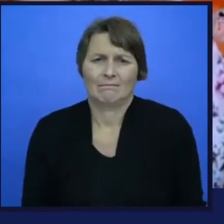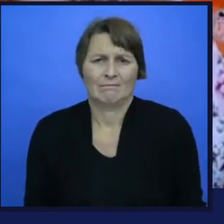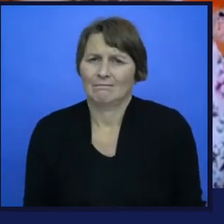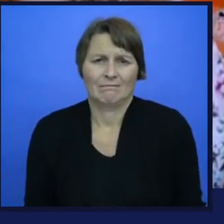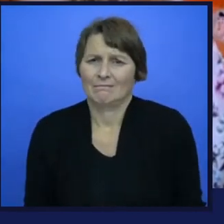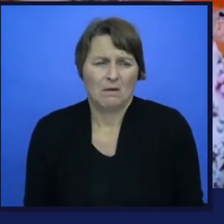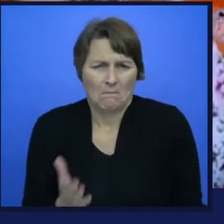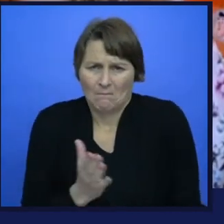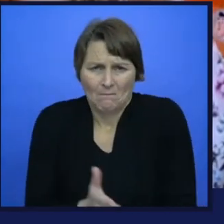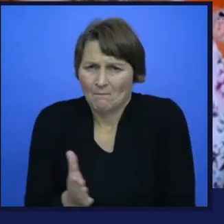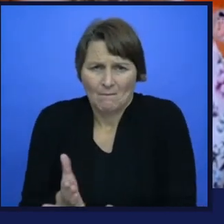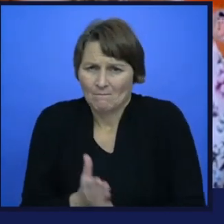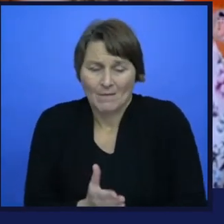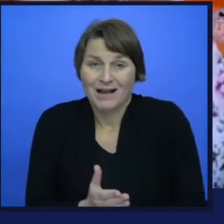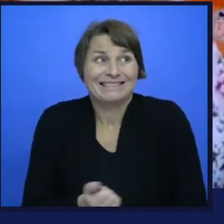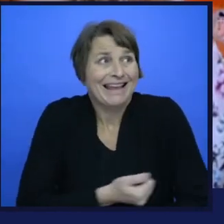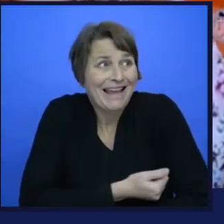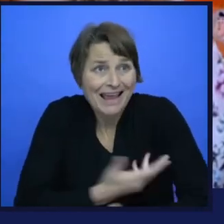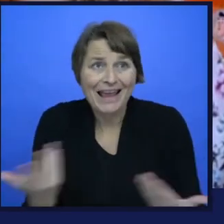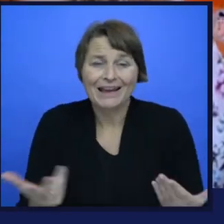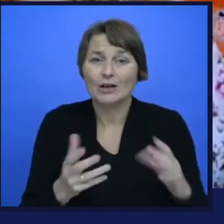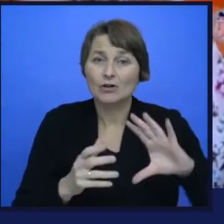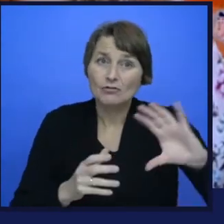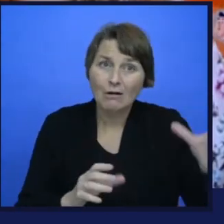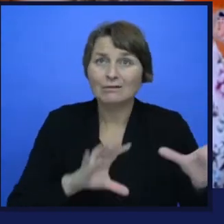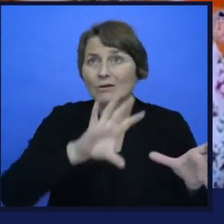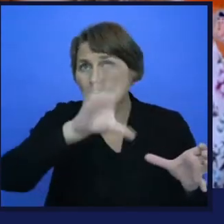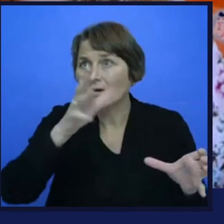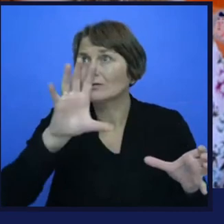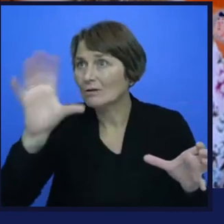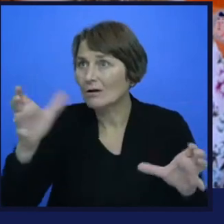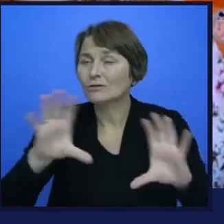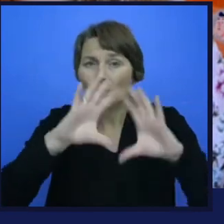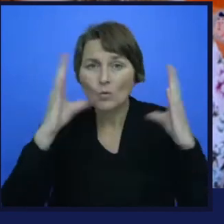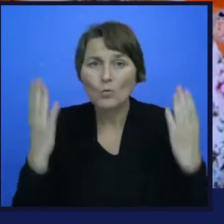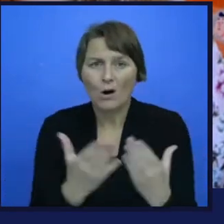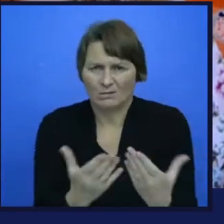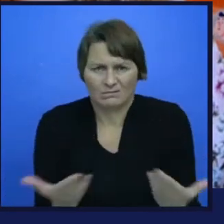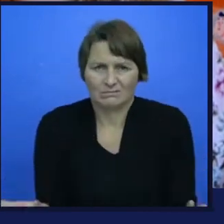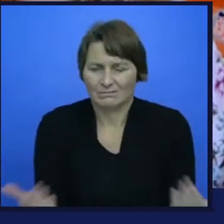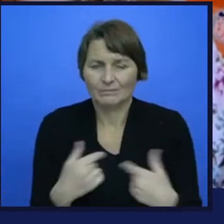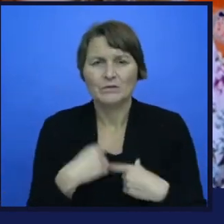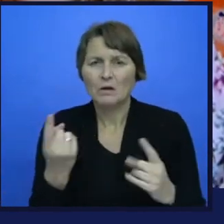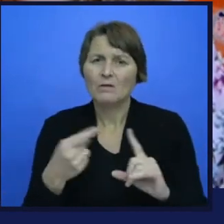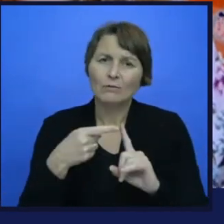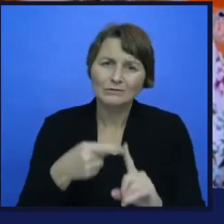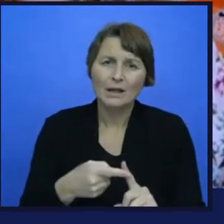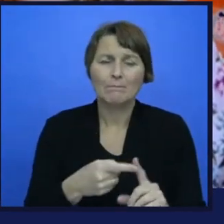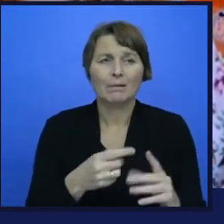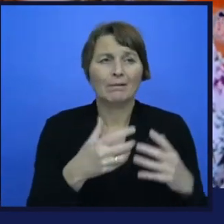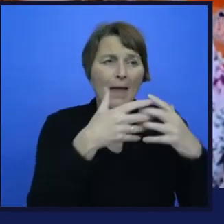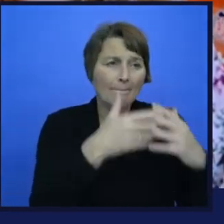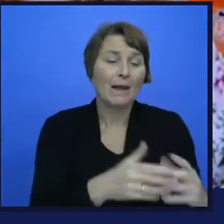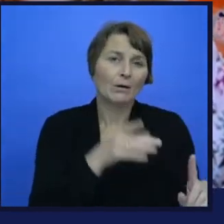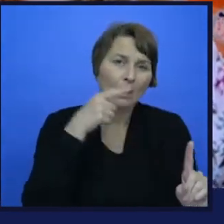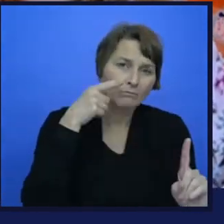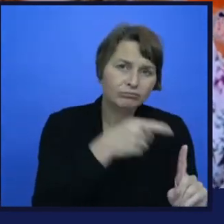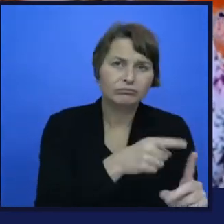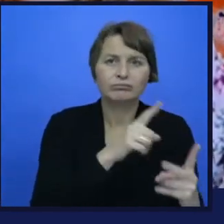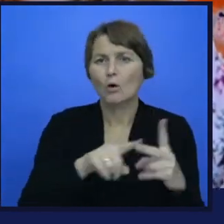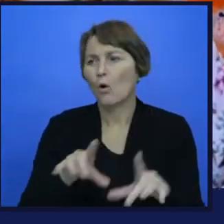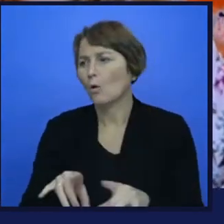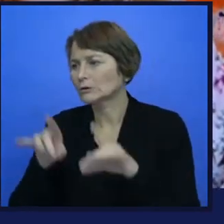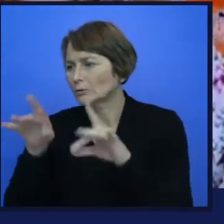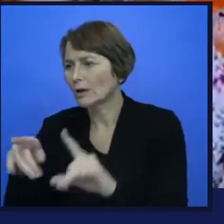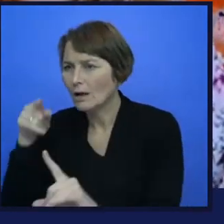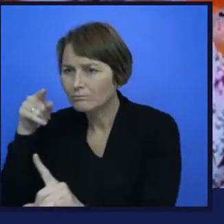country in the world. Unlikely. So optimize for the US, optimize for the UK, optimize for Italy, optimize for Australia. The same device,